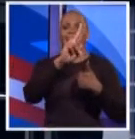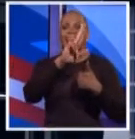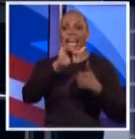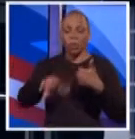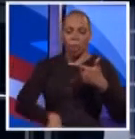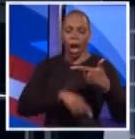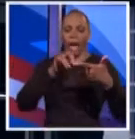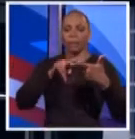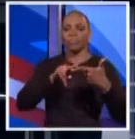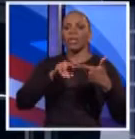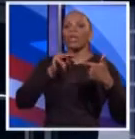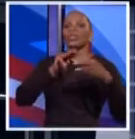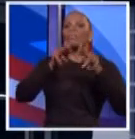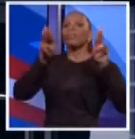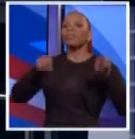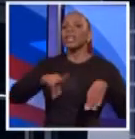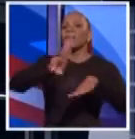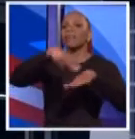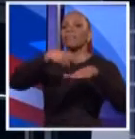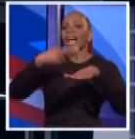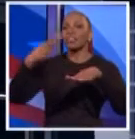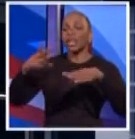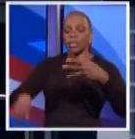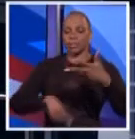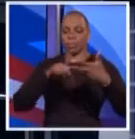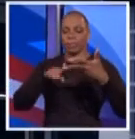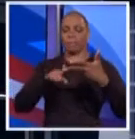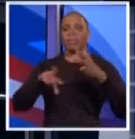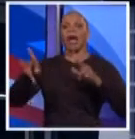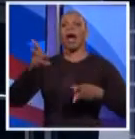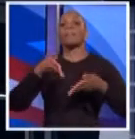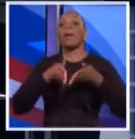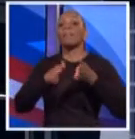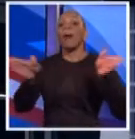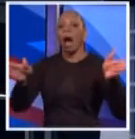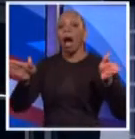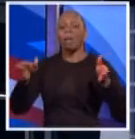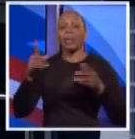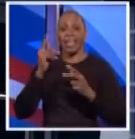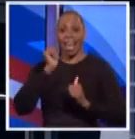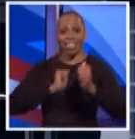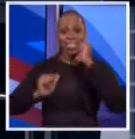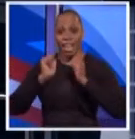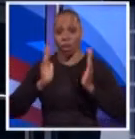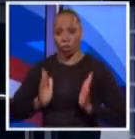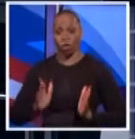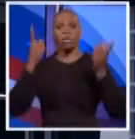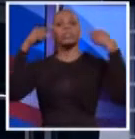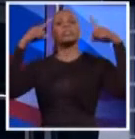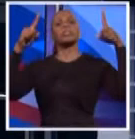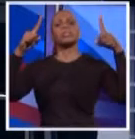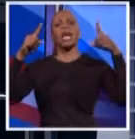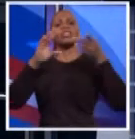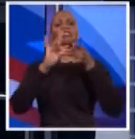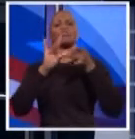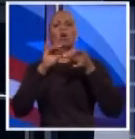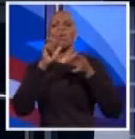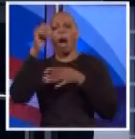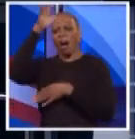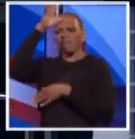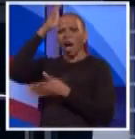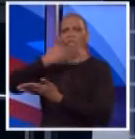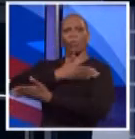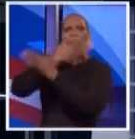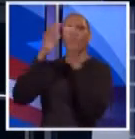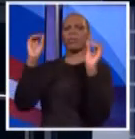of Natural History, to teach evolution, to the public theater. Absolutely. This is a success story, a success story my dad, who grew up with nothing, no hot